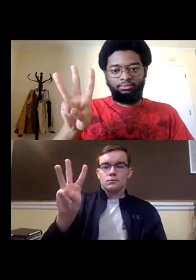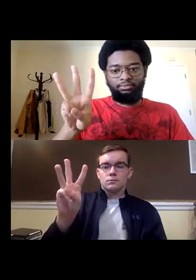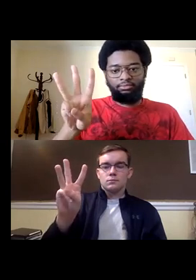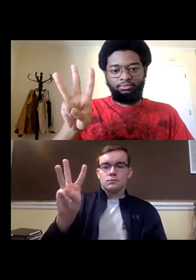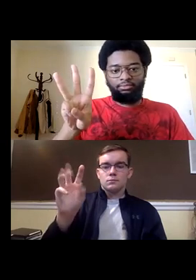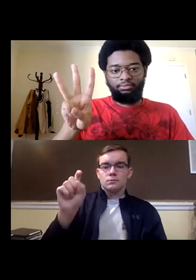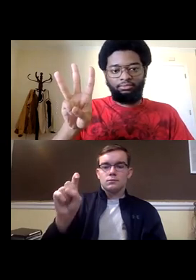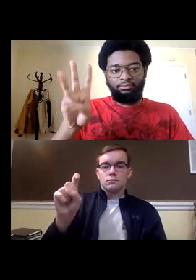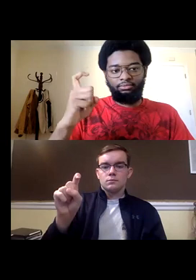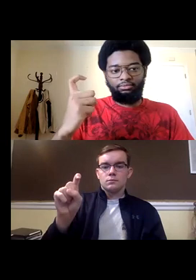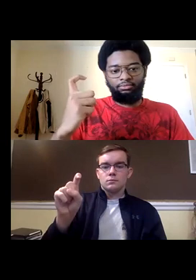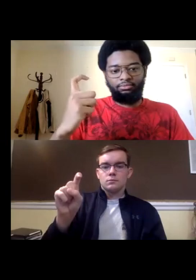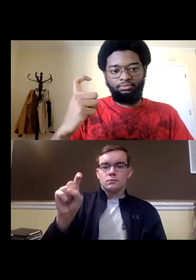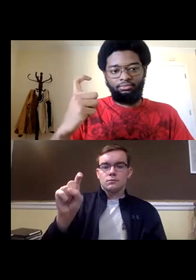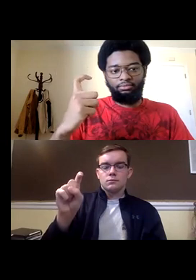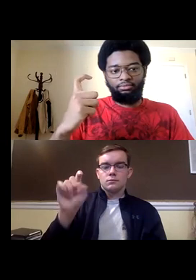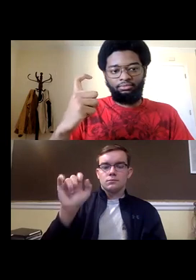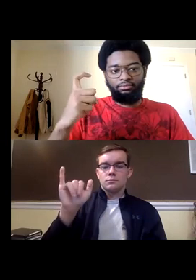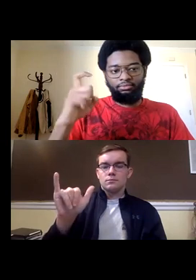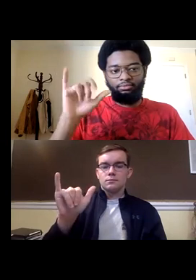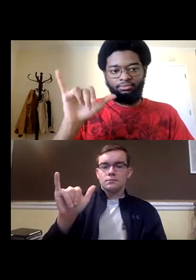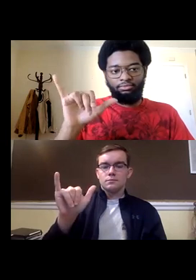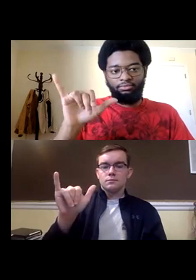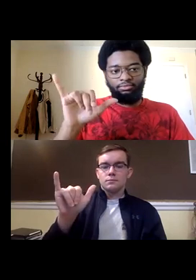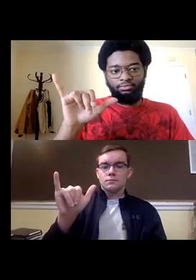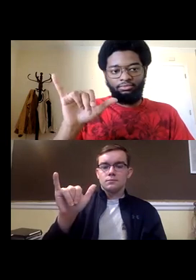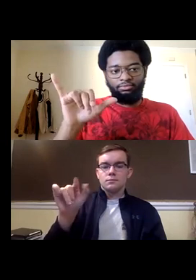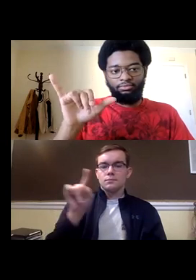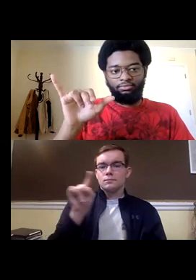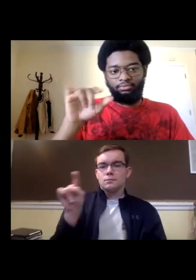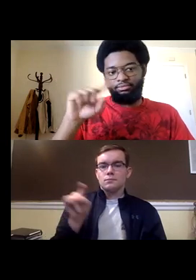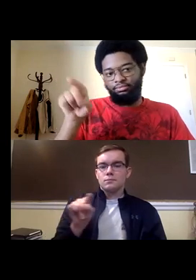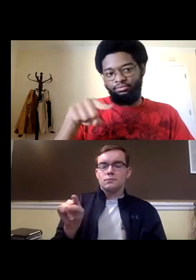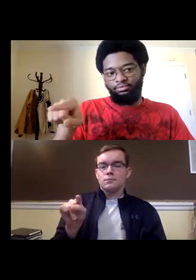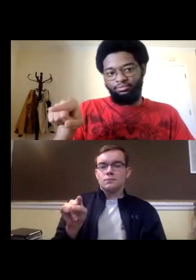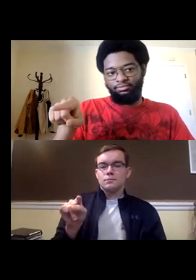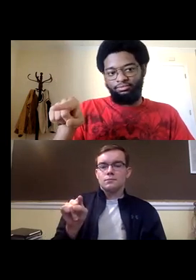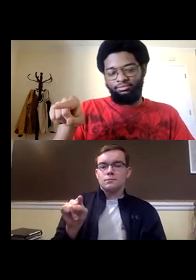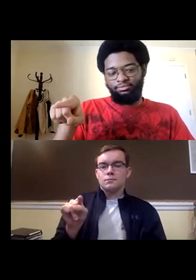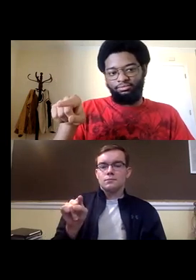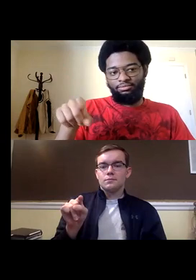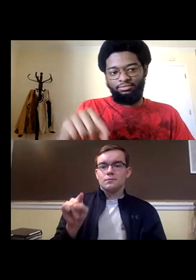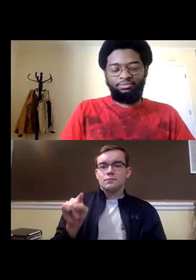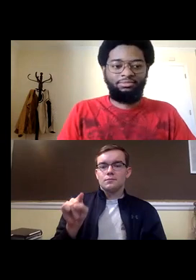w x y z